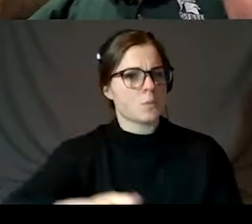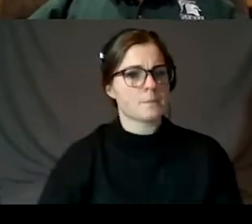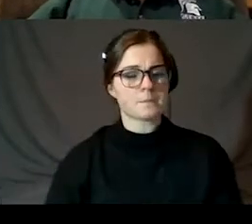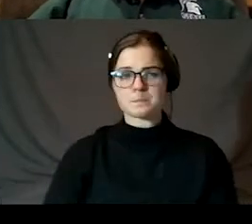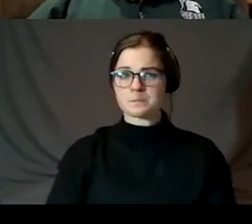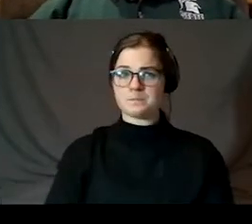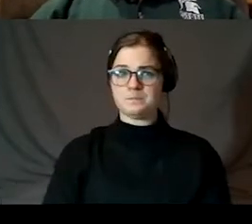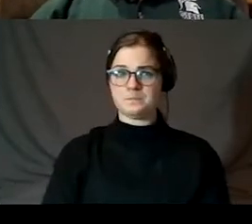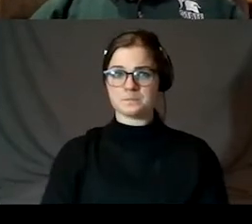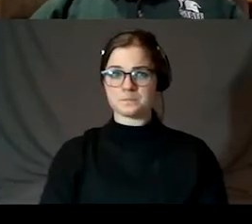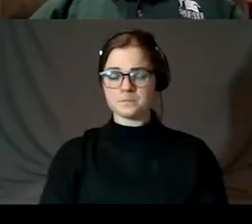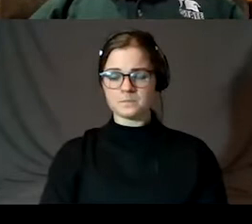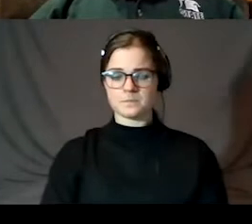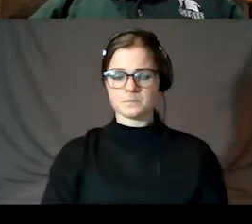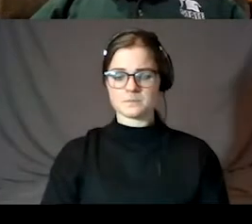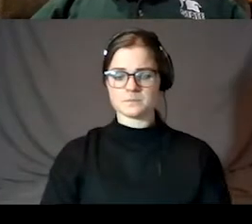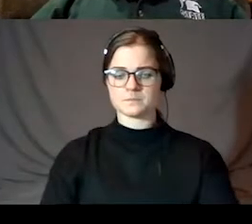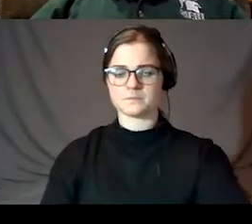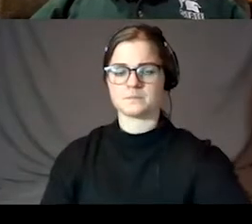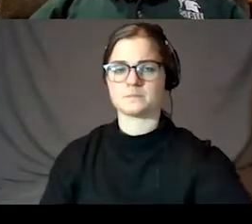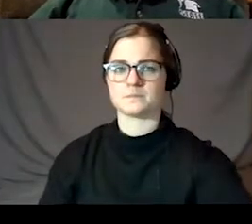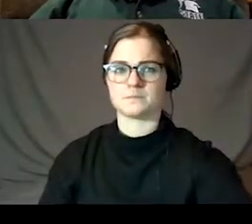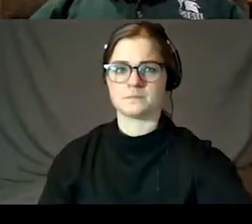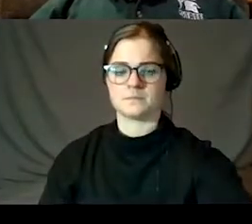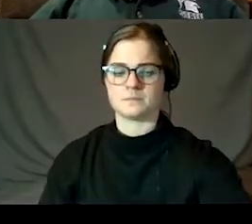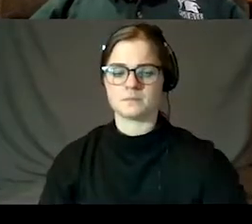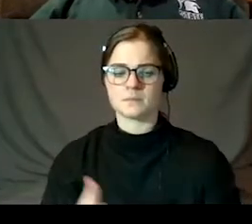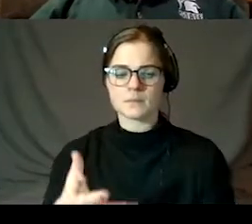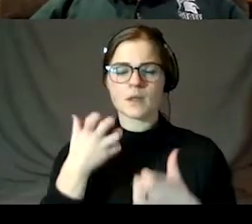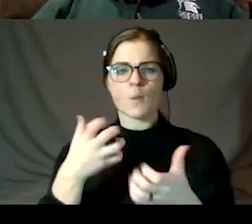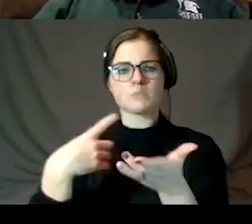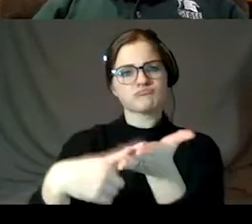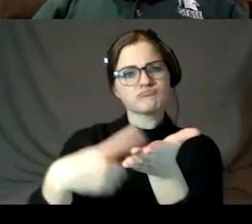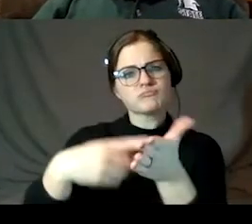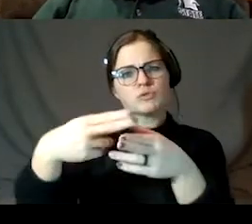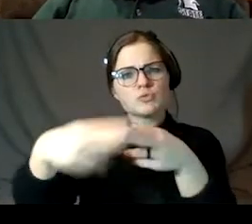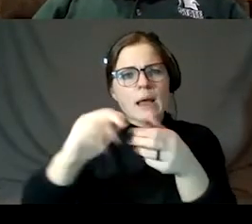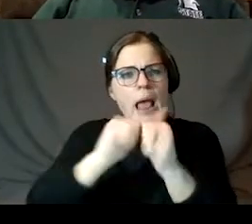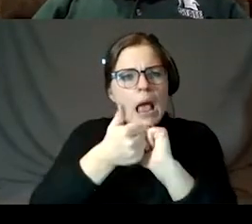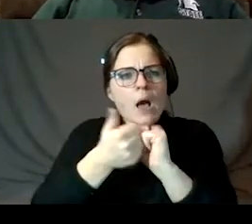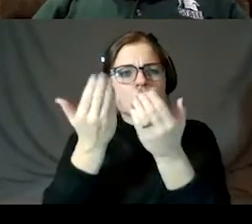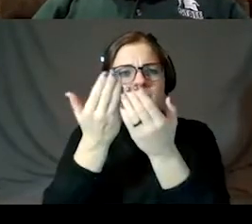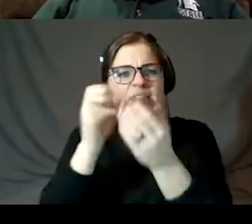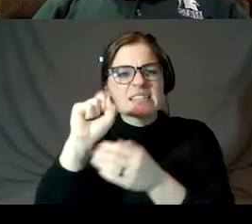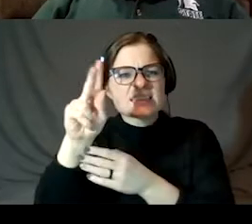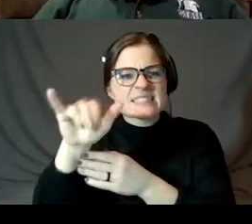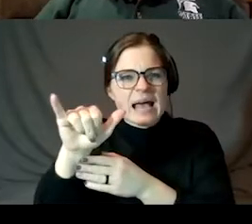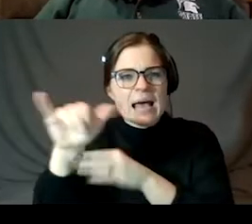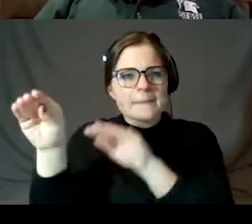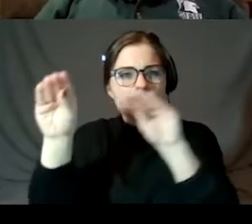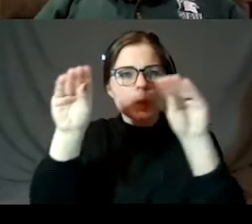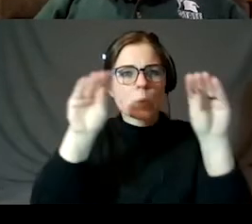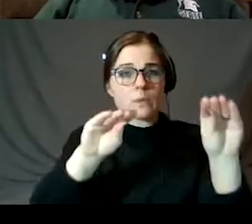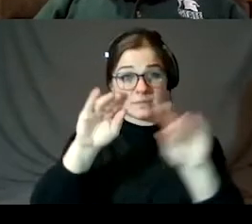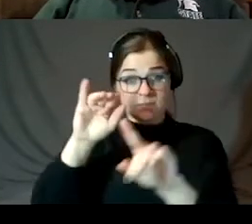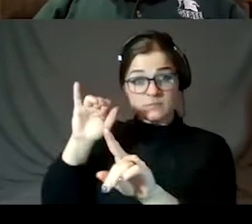Now, I wanted to talk a little bit about how the sky moves. And here's my slide from